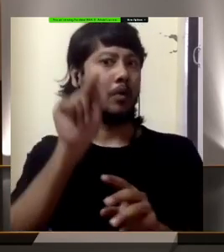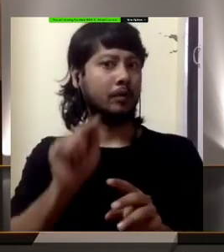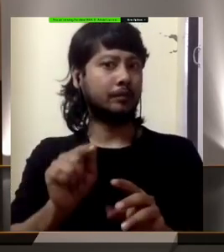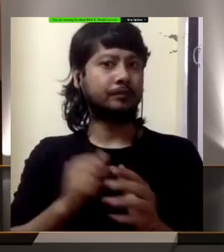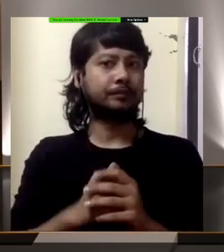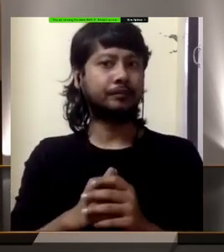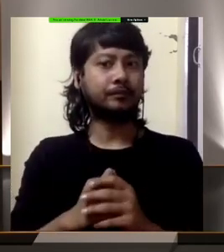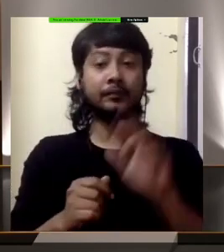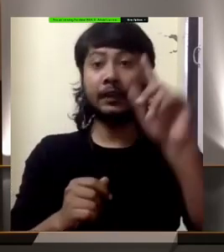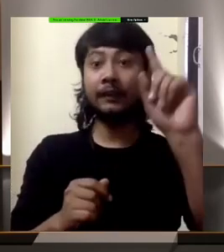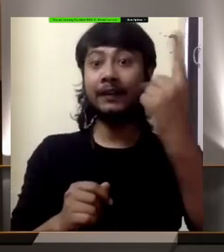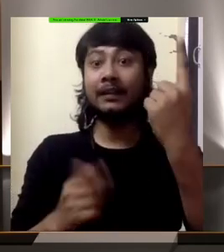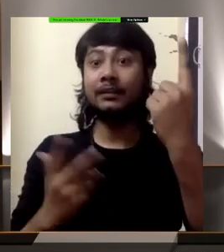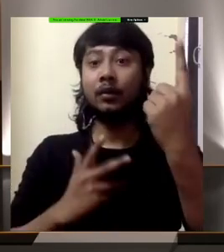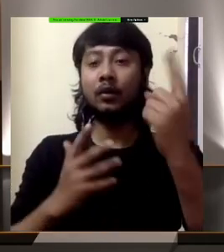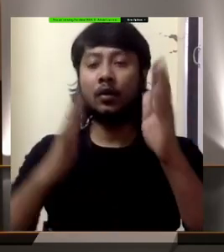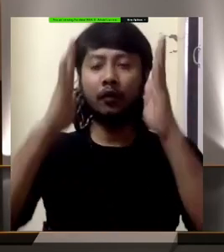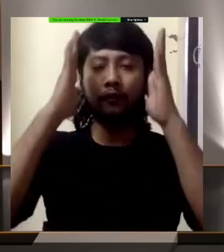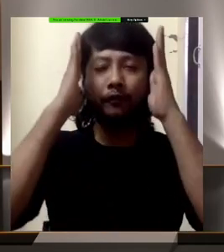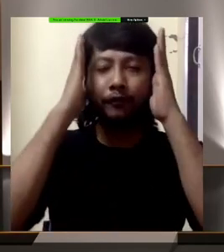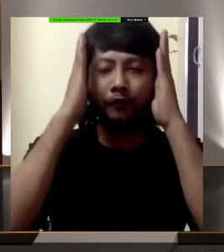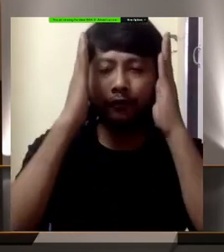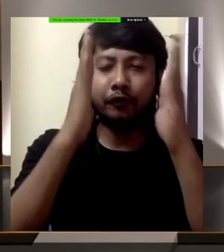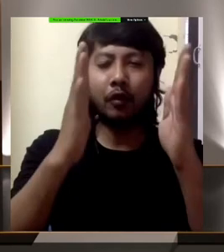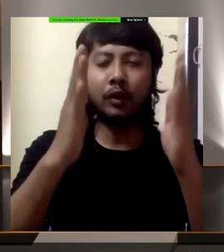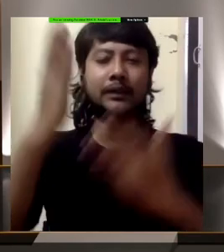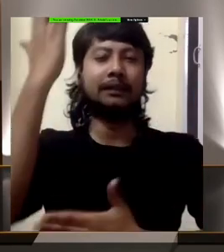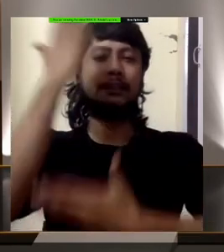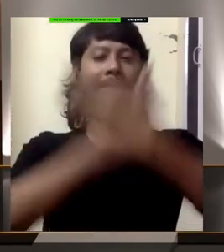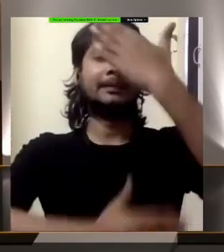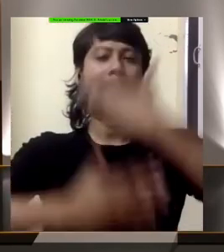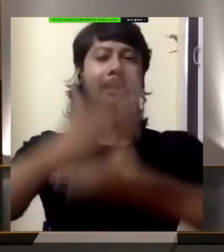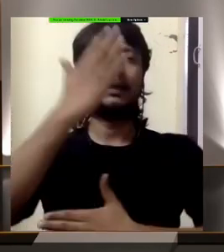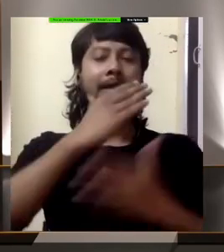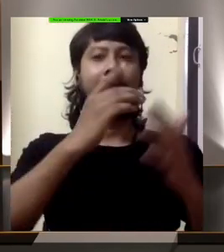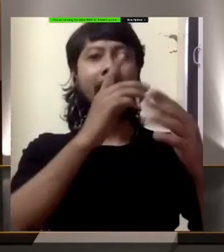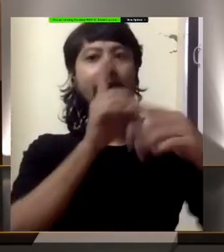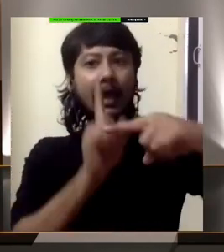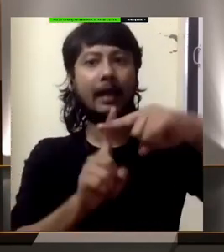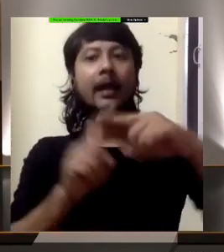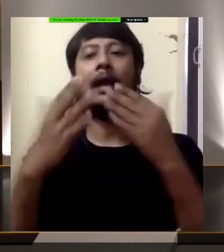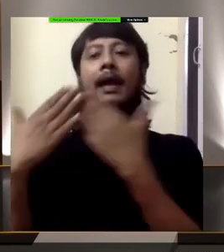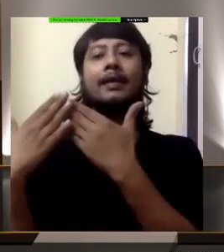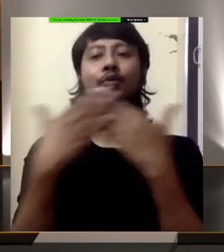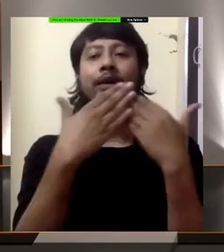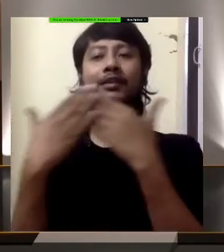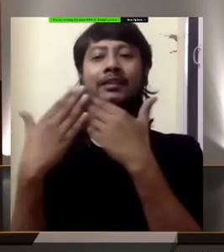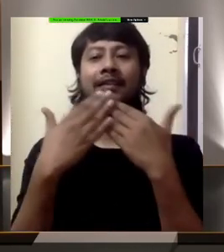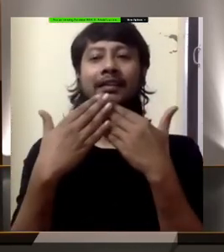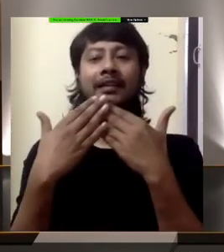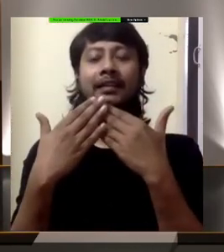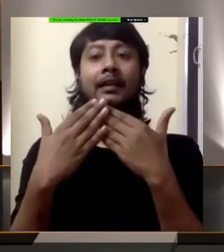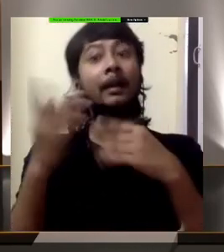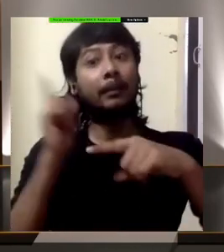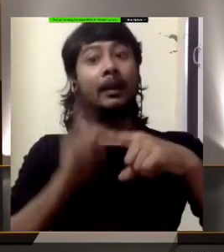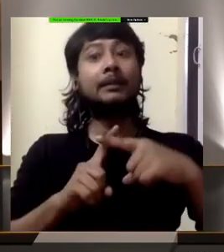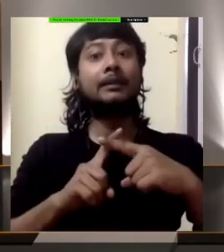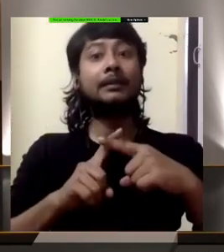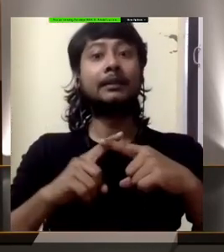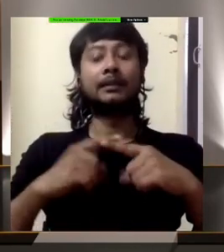emphasis on disability, the emphasis on education, and the emphasis on wellness and mental health.